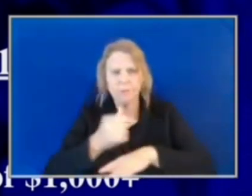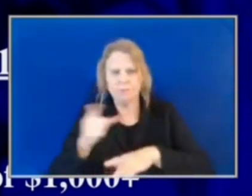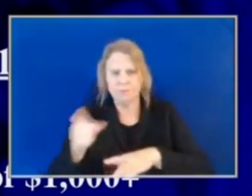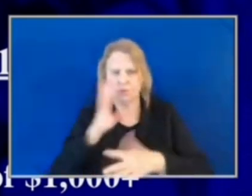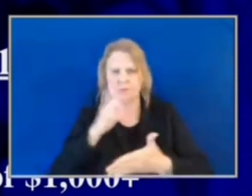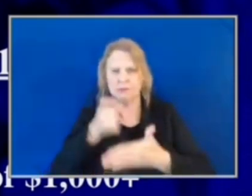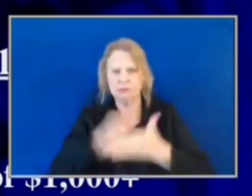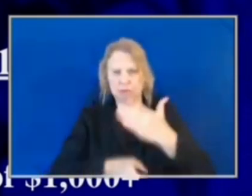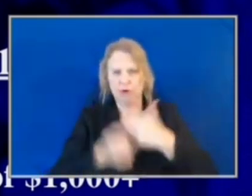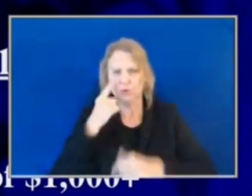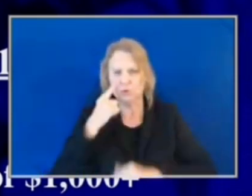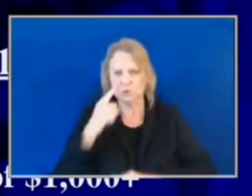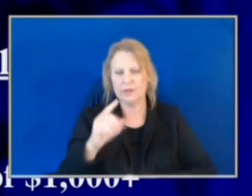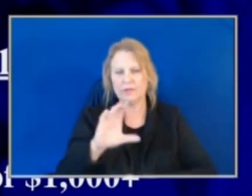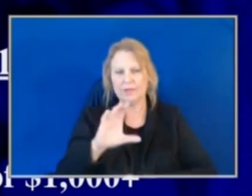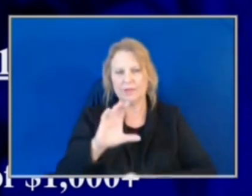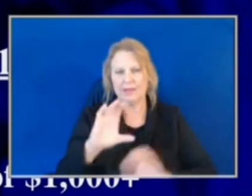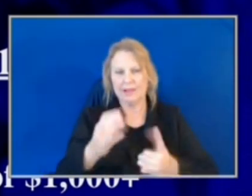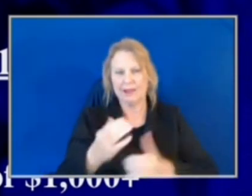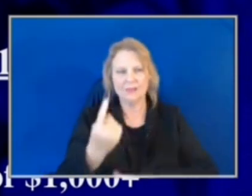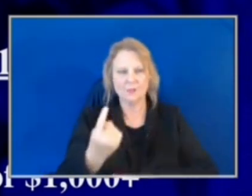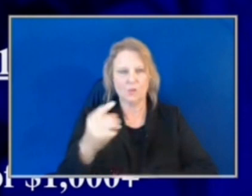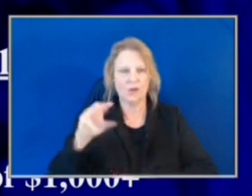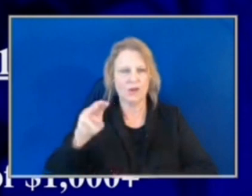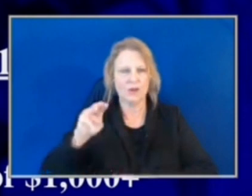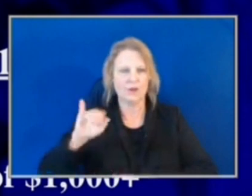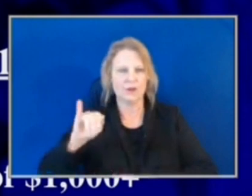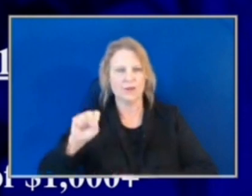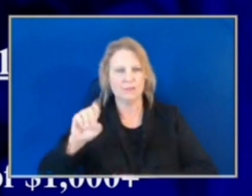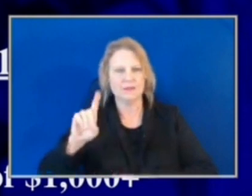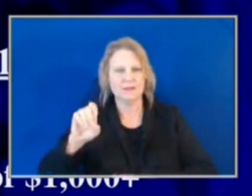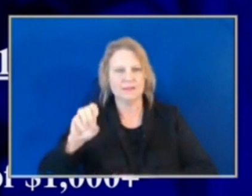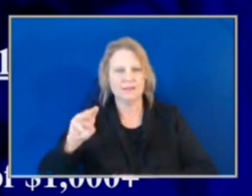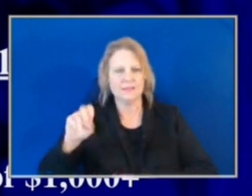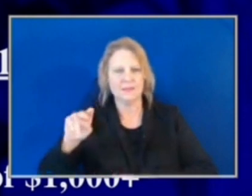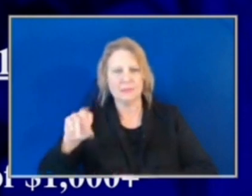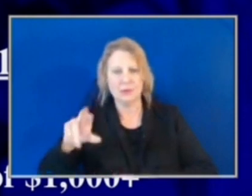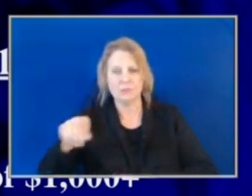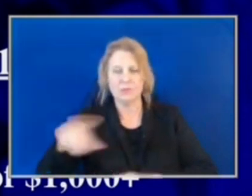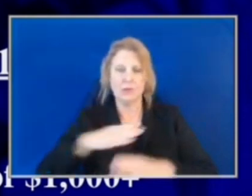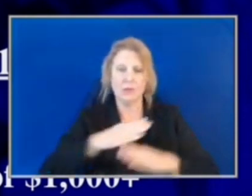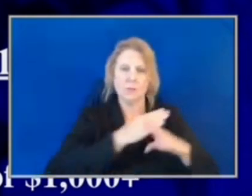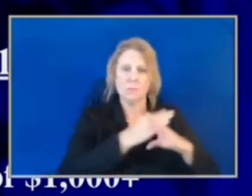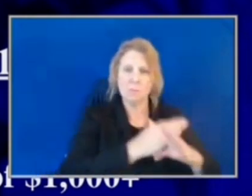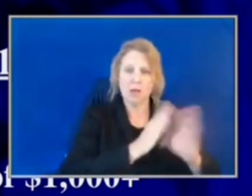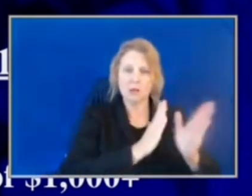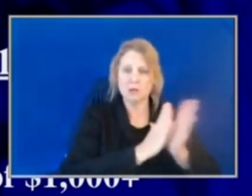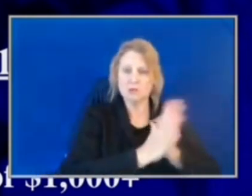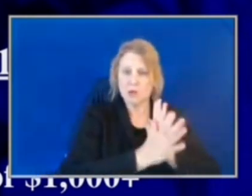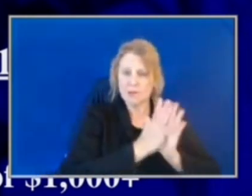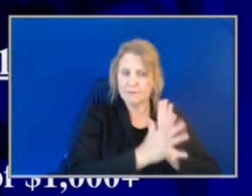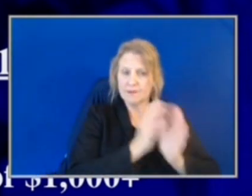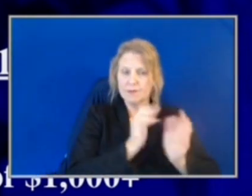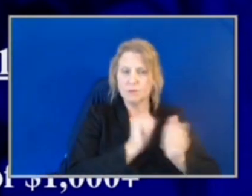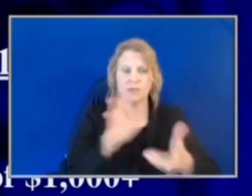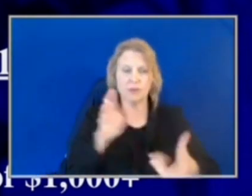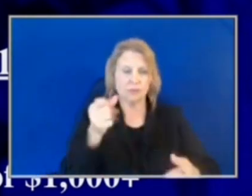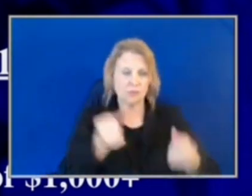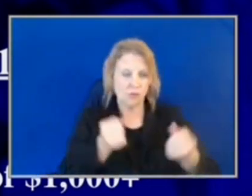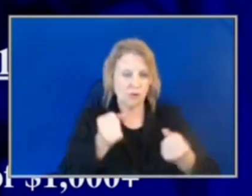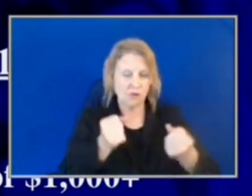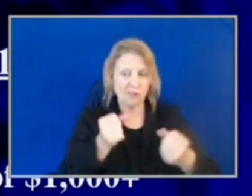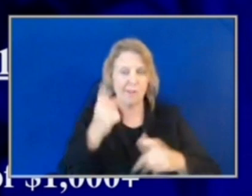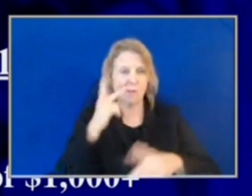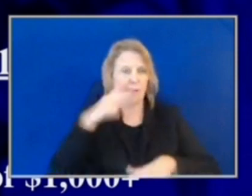Those who participate in this activity by blocking traffic with their vehicle or standing in the street to film